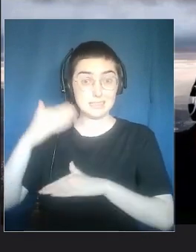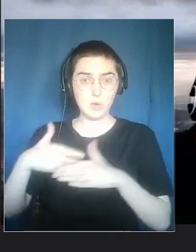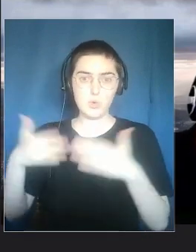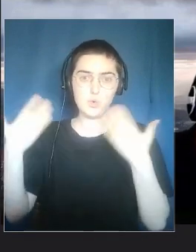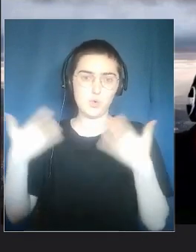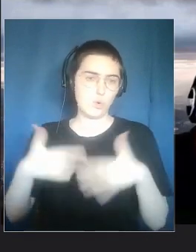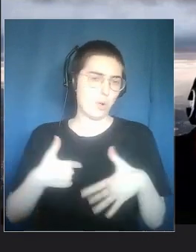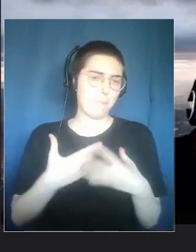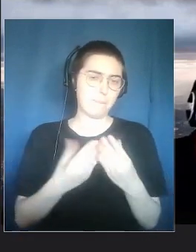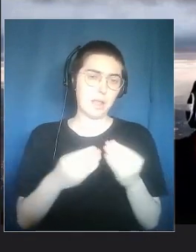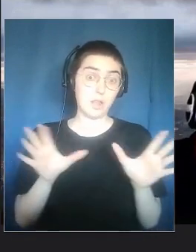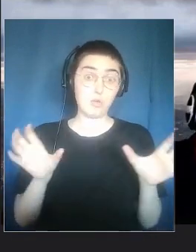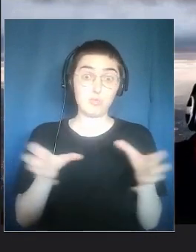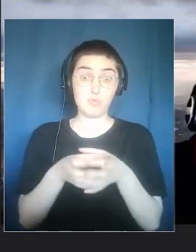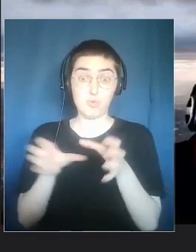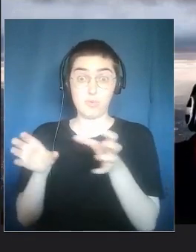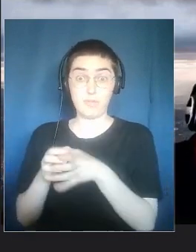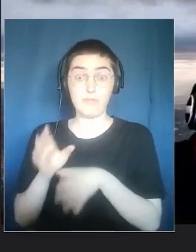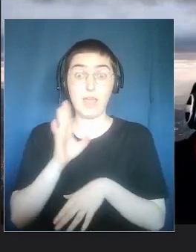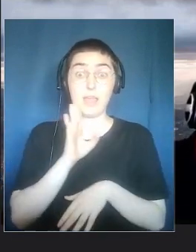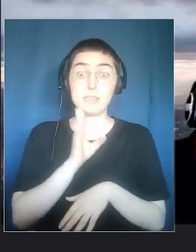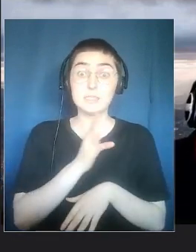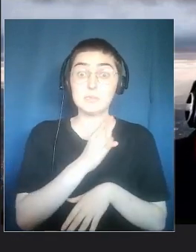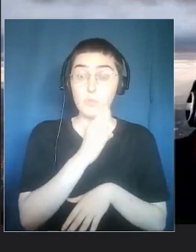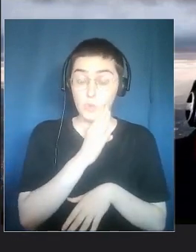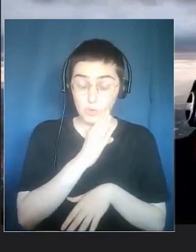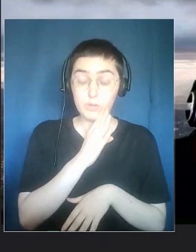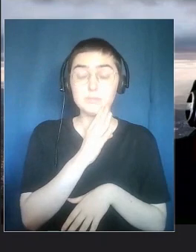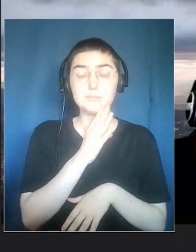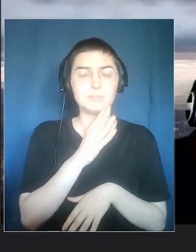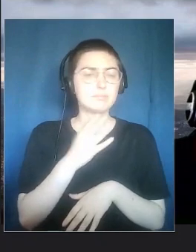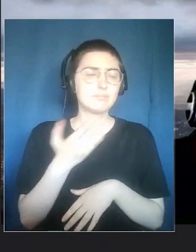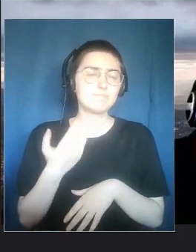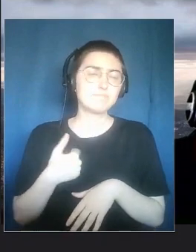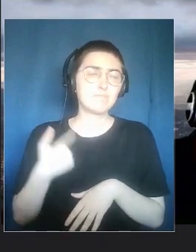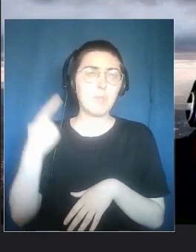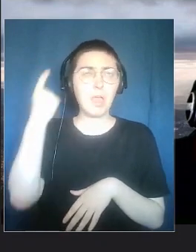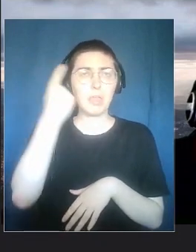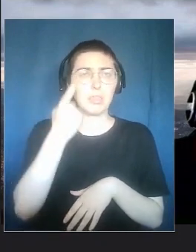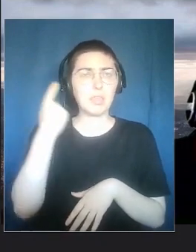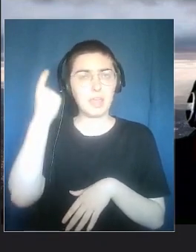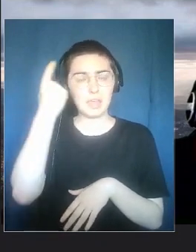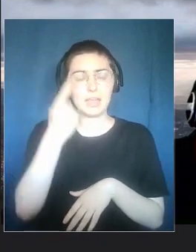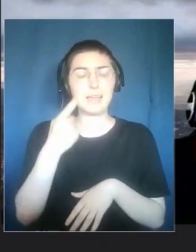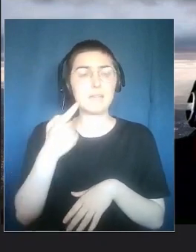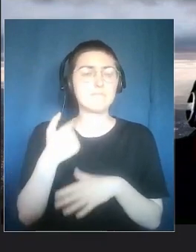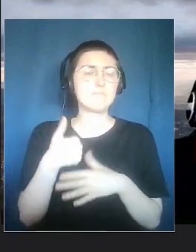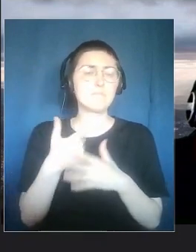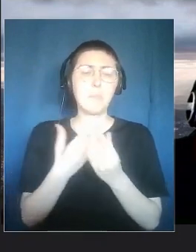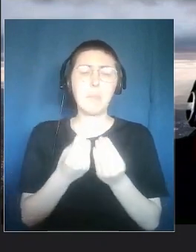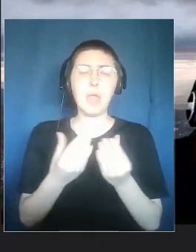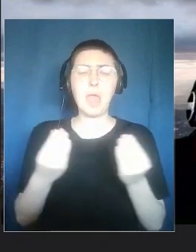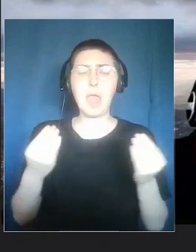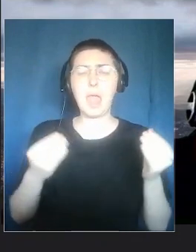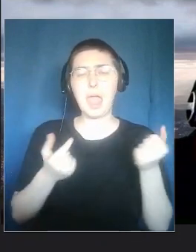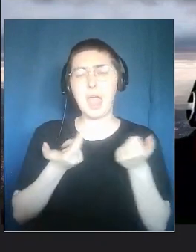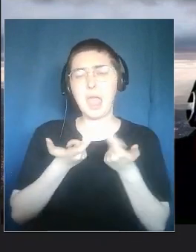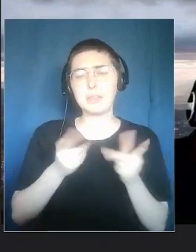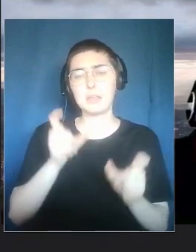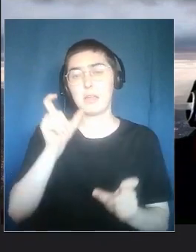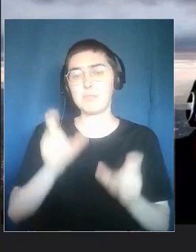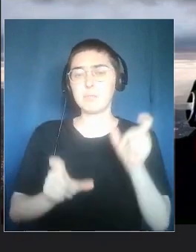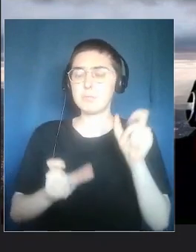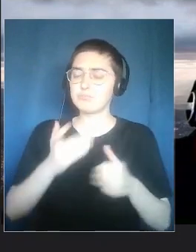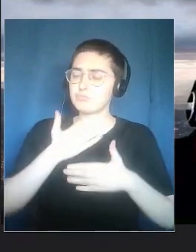And I believe that so many people want to participate, and the role